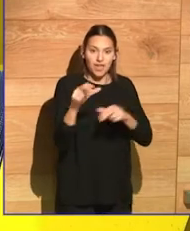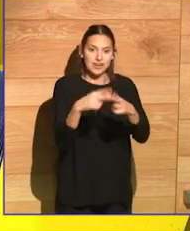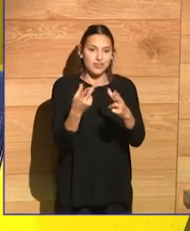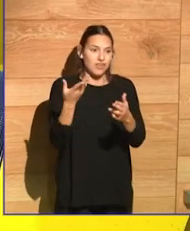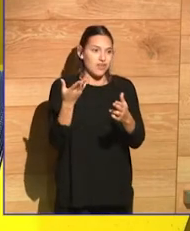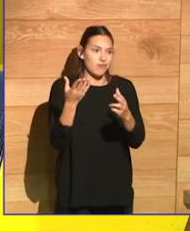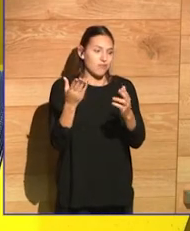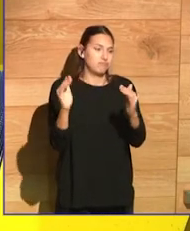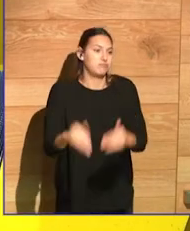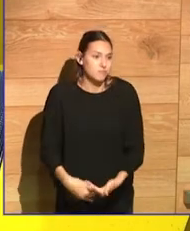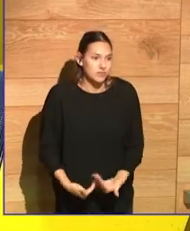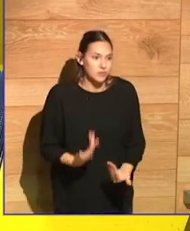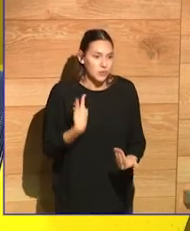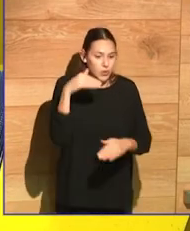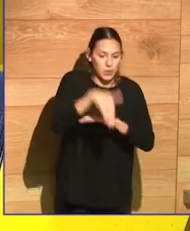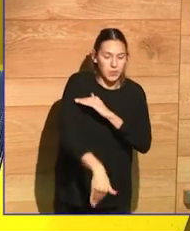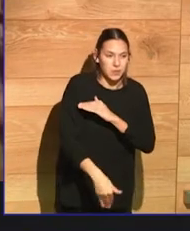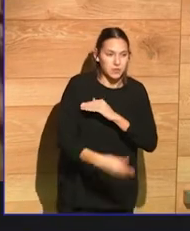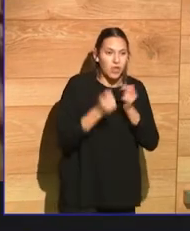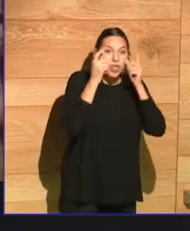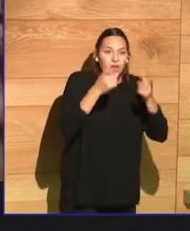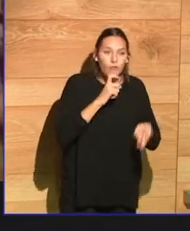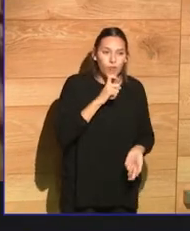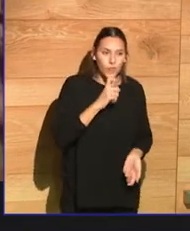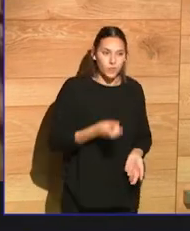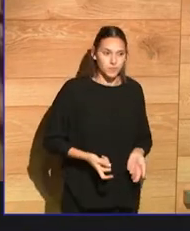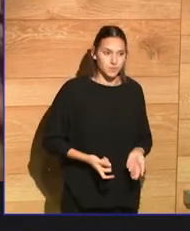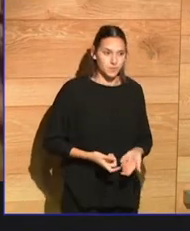realize that we are rotting if we can at all?